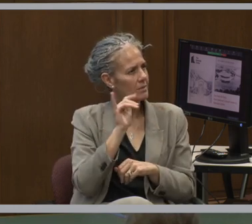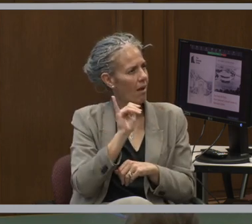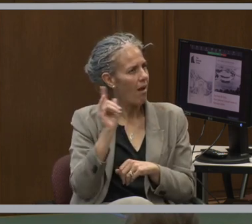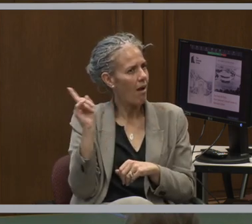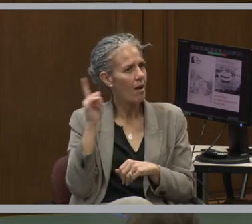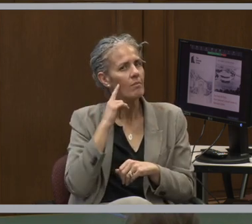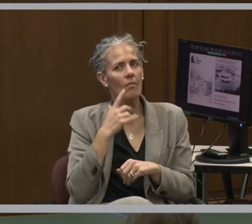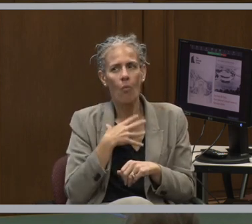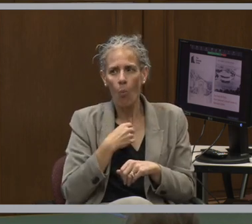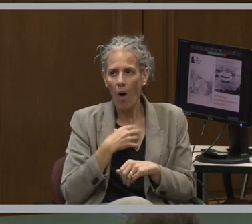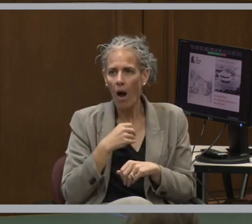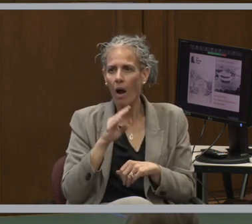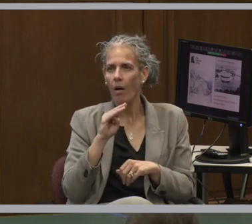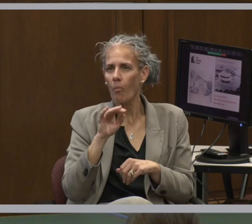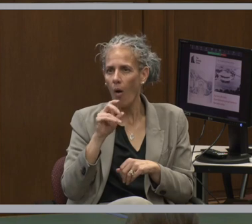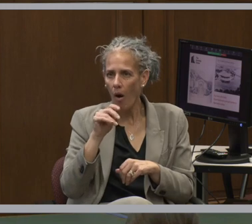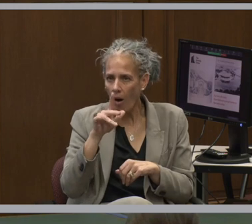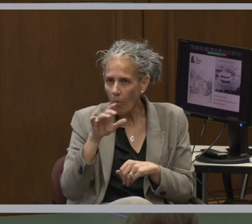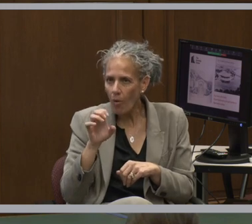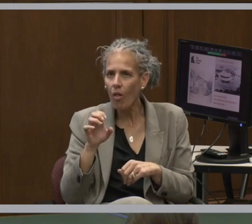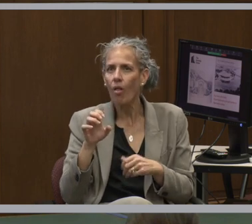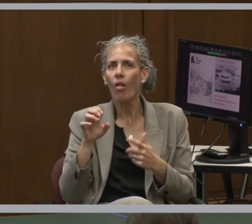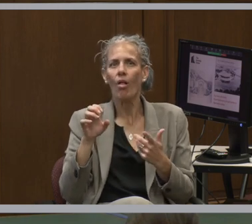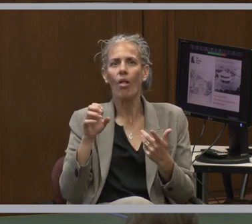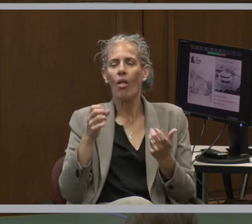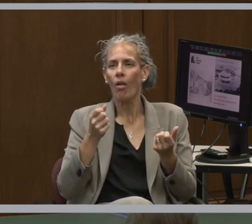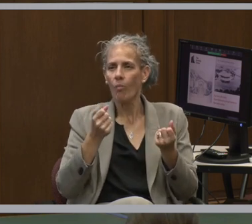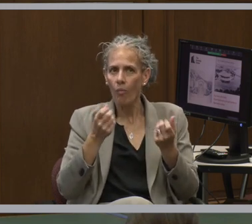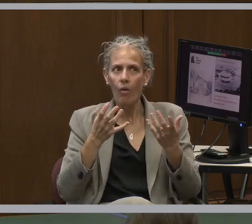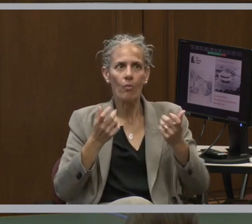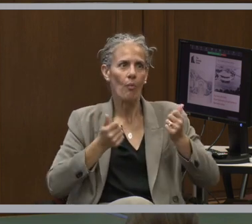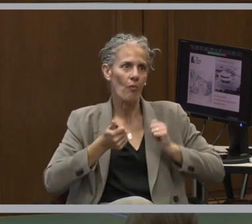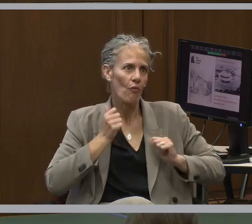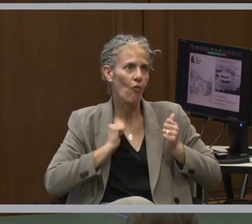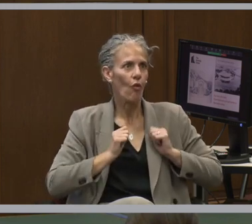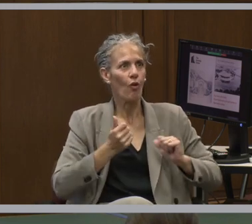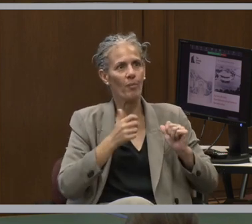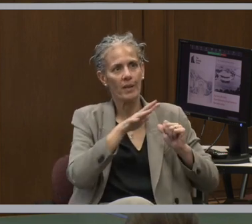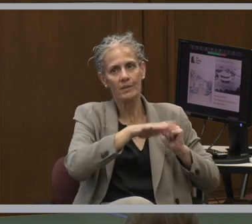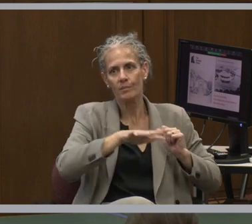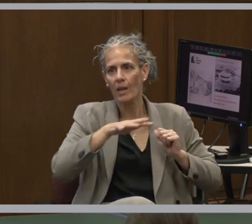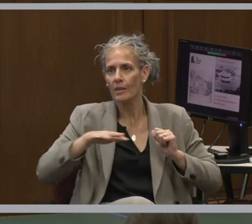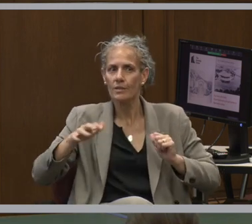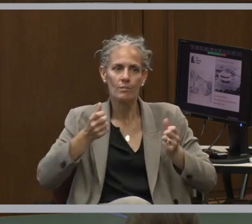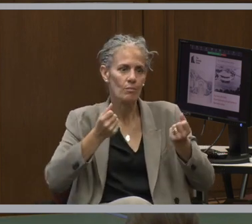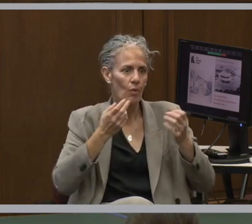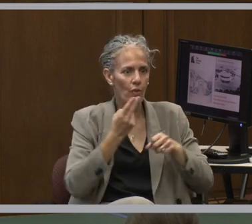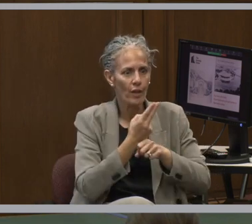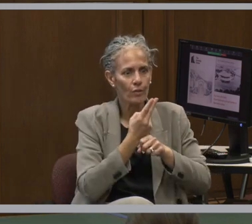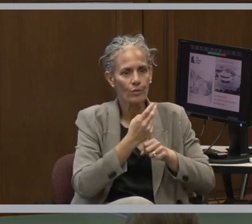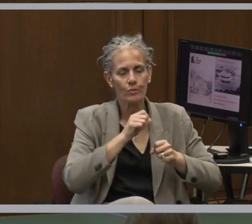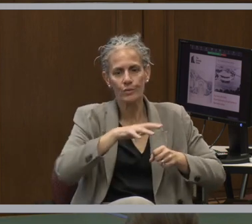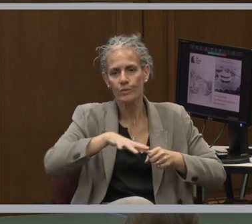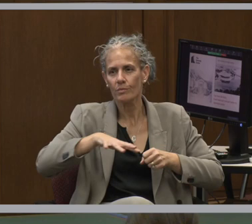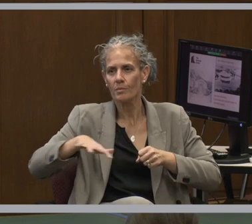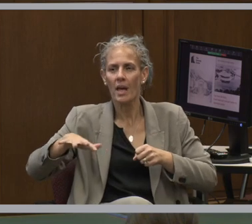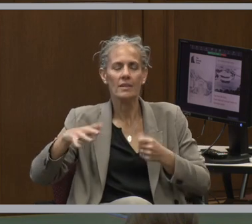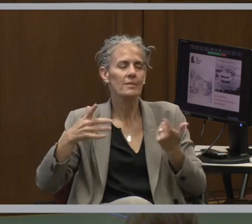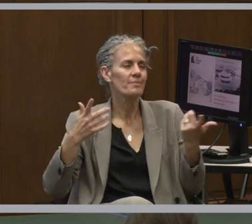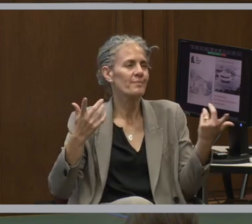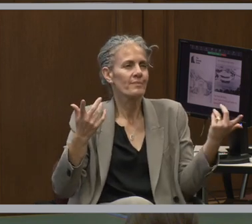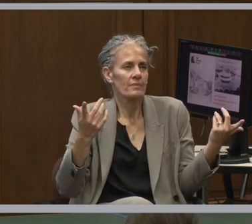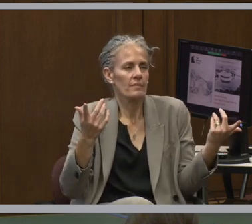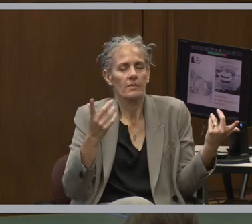a white marble building. It still included multiple performing spaces and multi-use spaces. Ultimately, it just wasn't